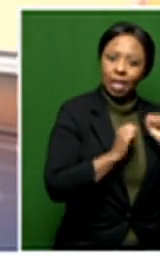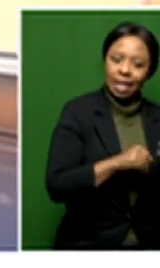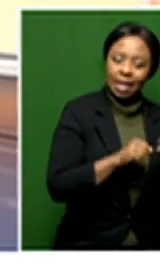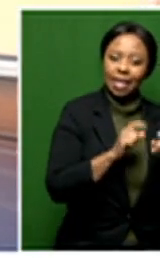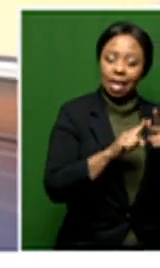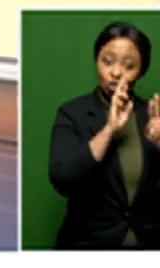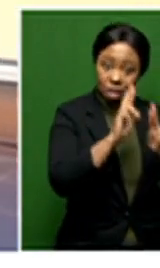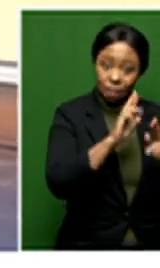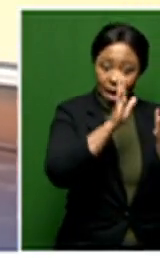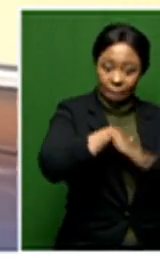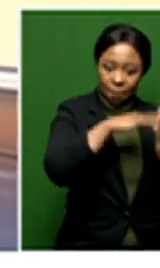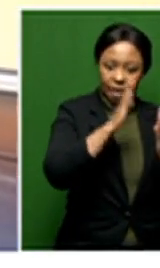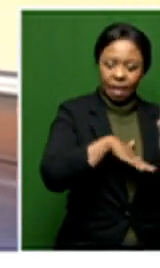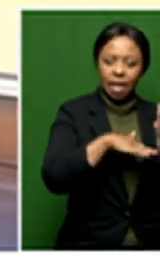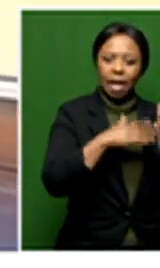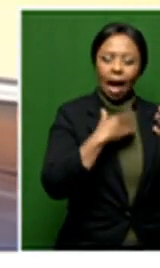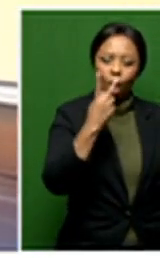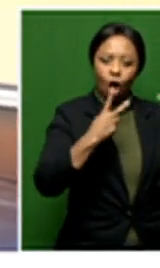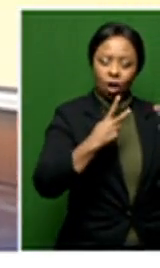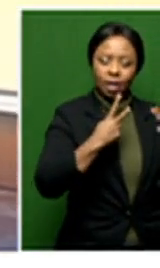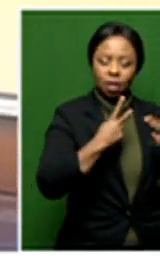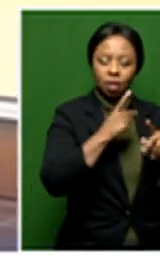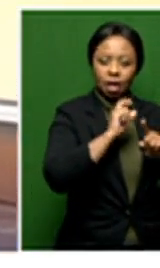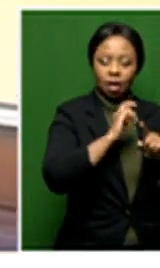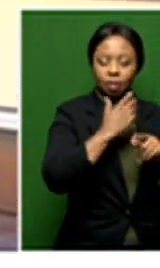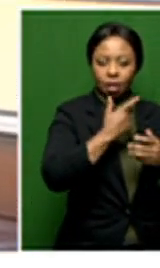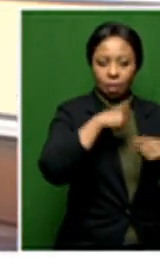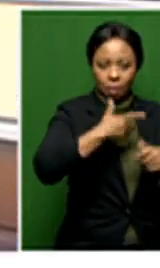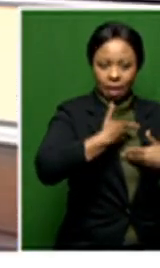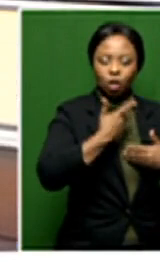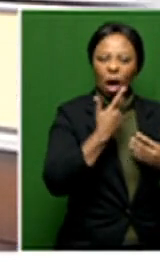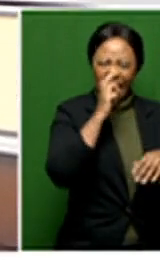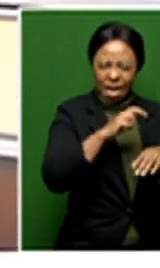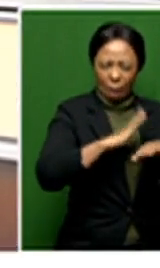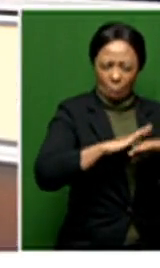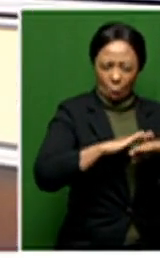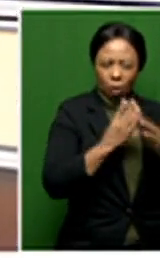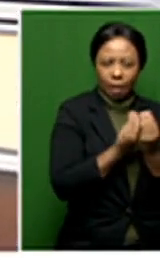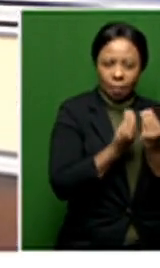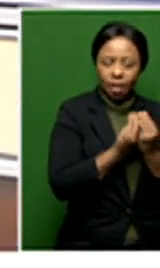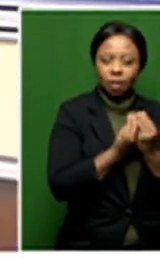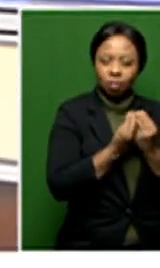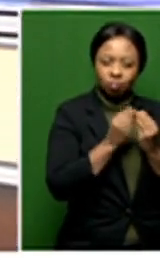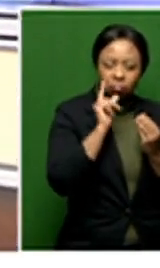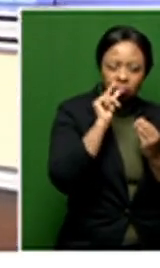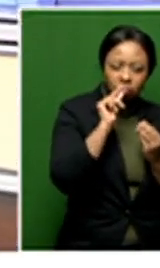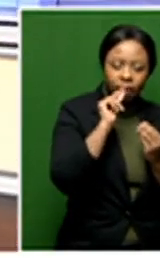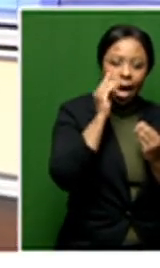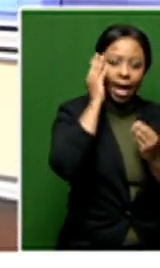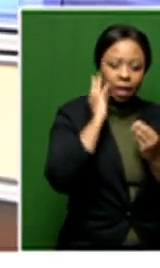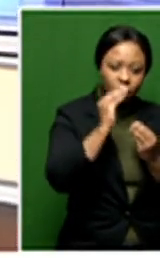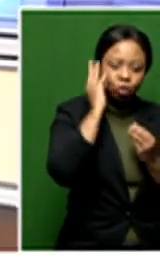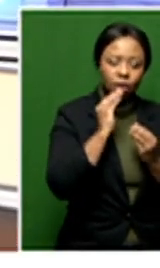painting as art practice, that I needed to do something a bit more than that, that I needed to experiment, as it were.